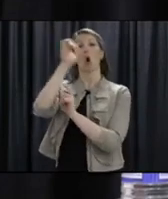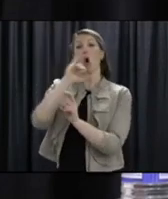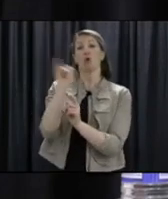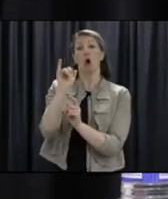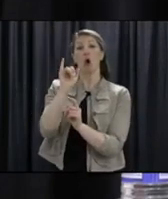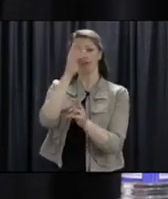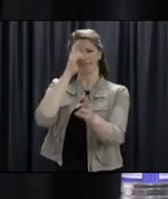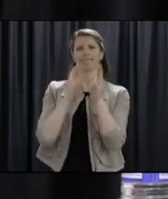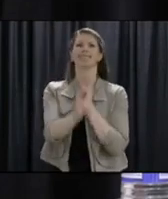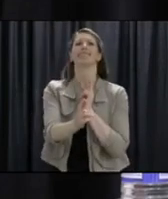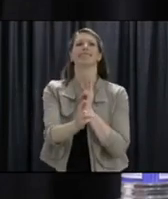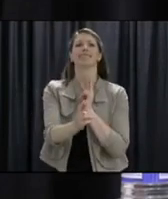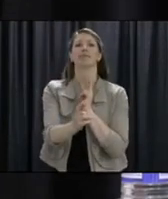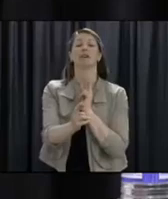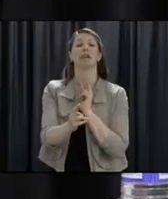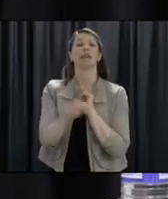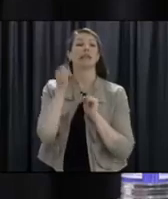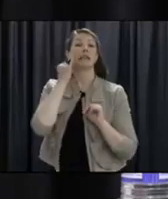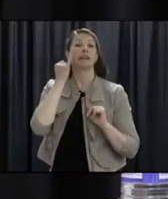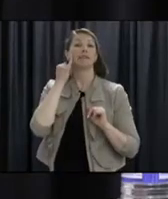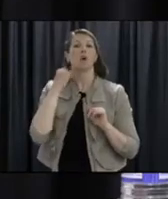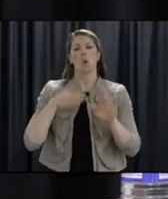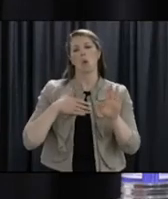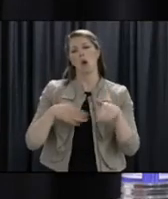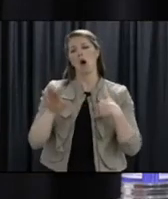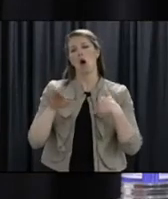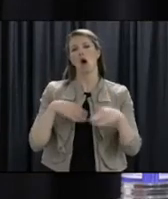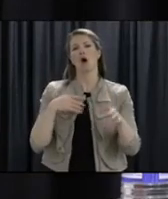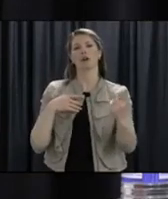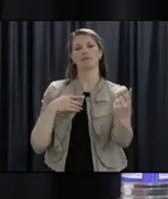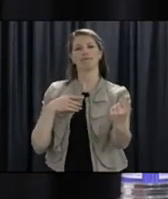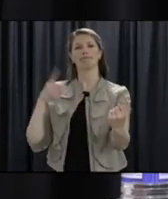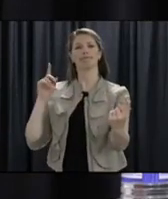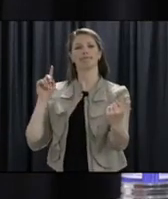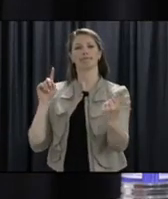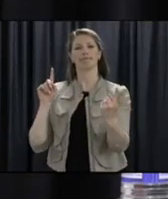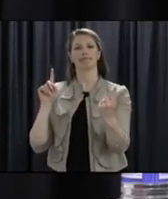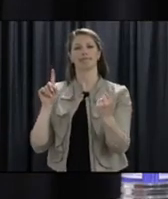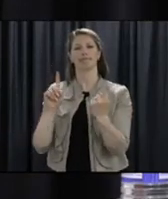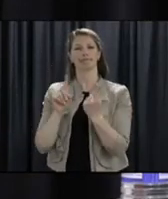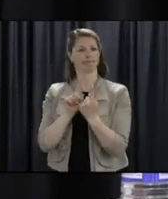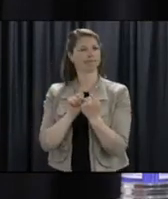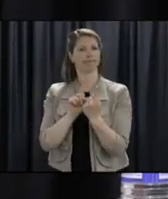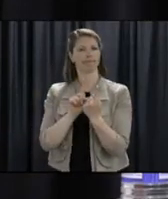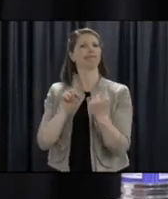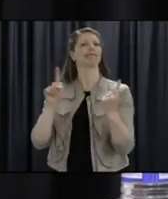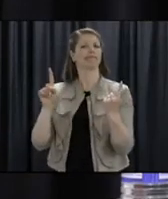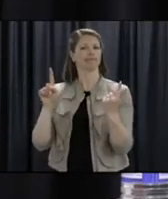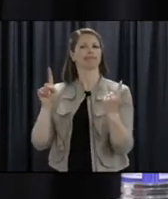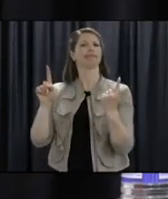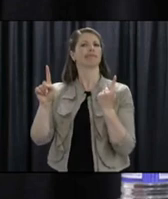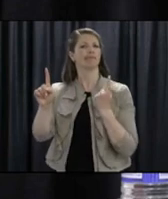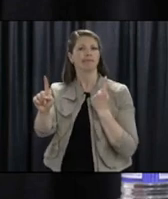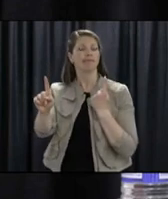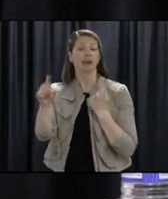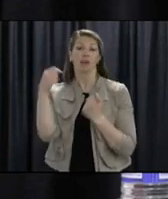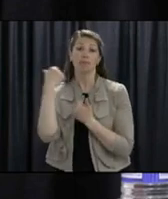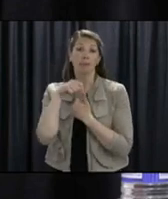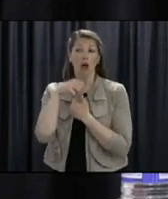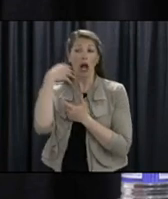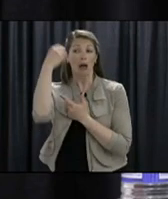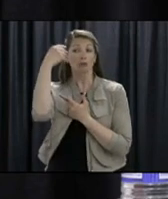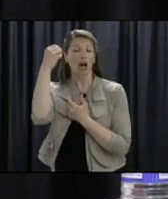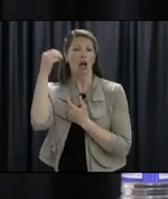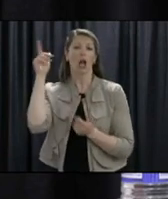transmission if you're passing somebody very quickly on a trail is quite low, especially outdoors. So,